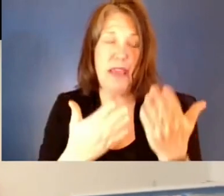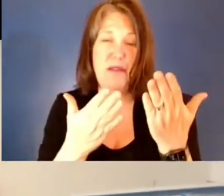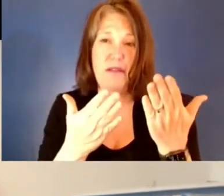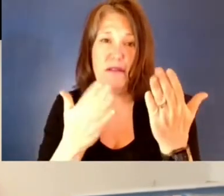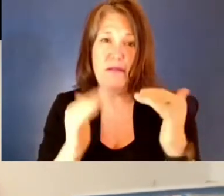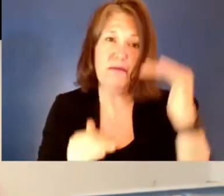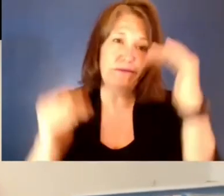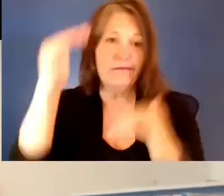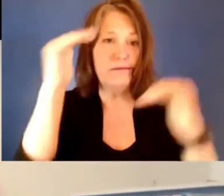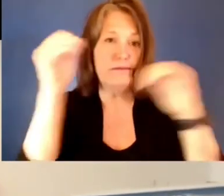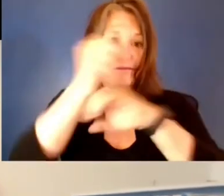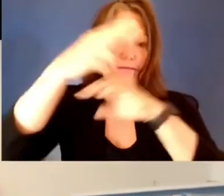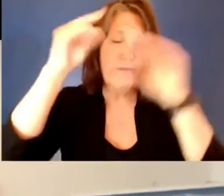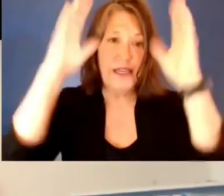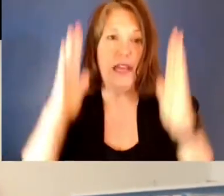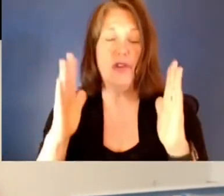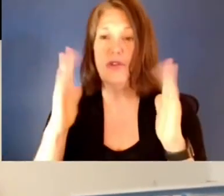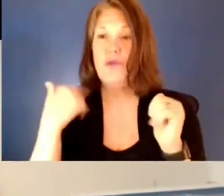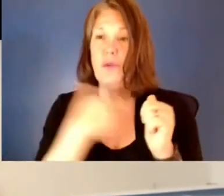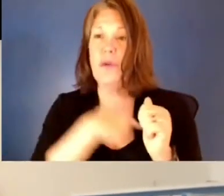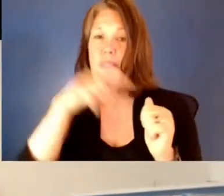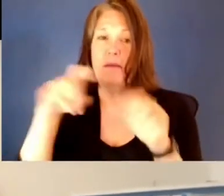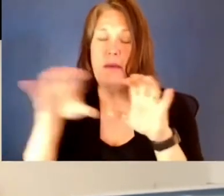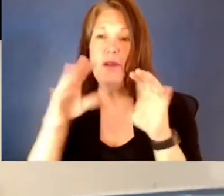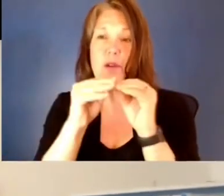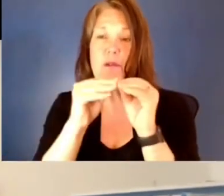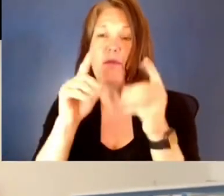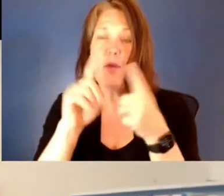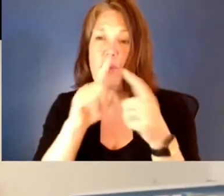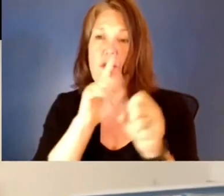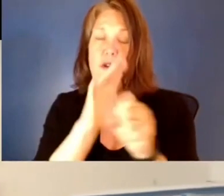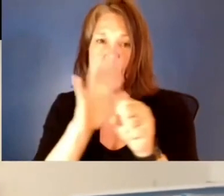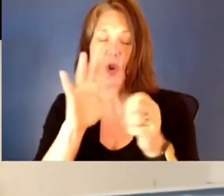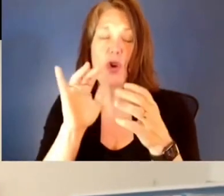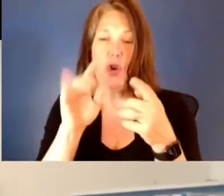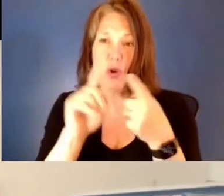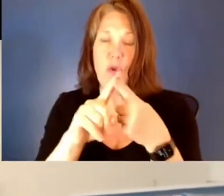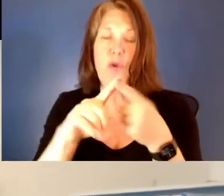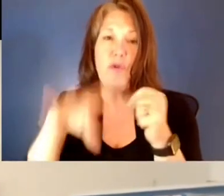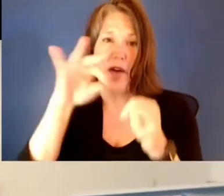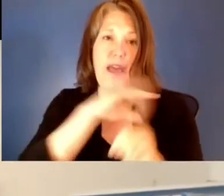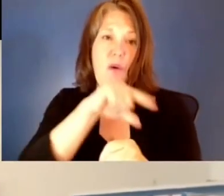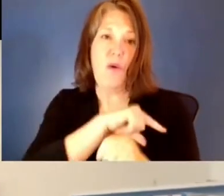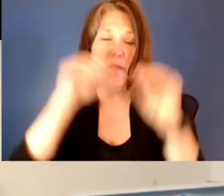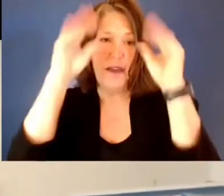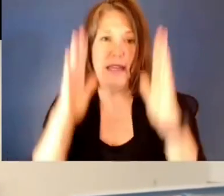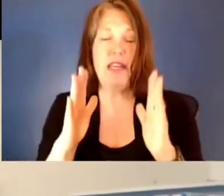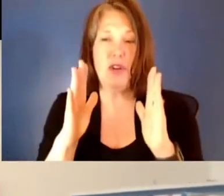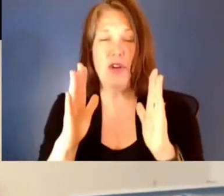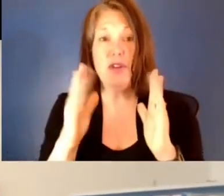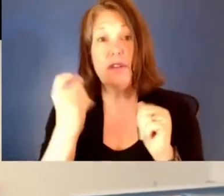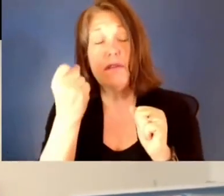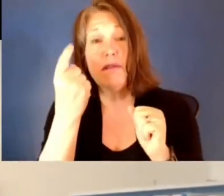established by the international sponsor and coordinator of International Day of Education, UNESCO, the UN's